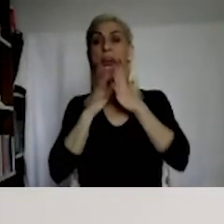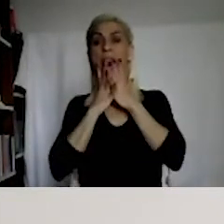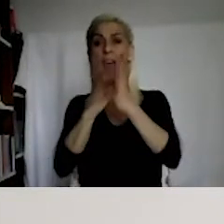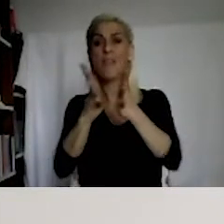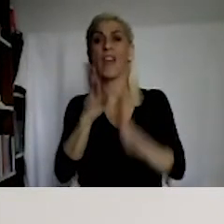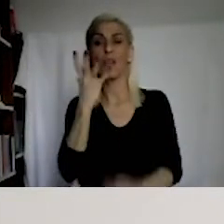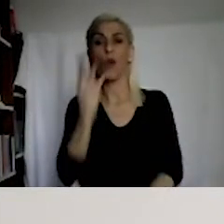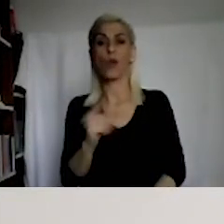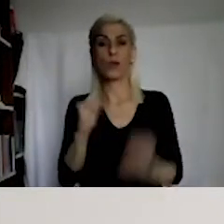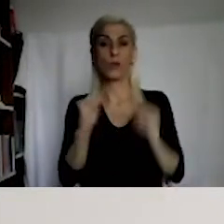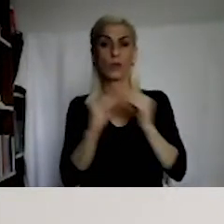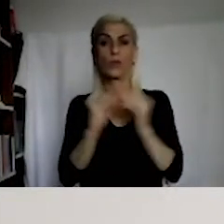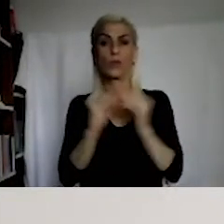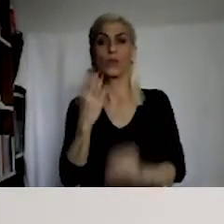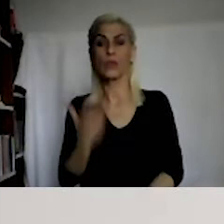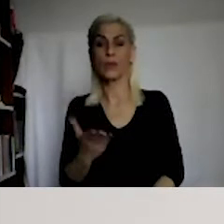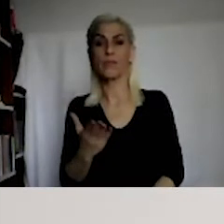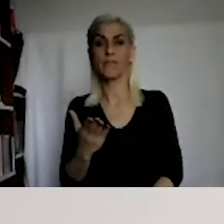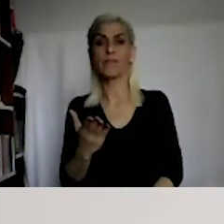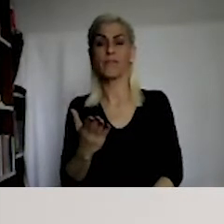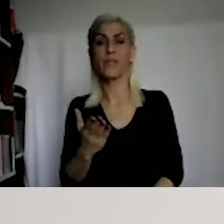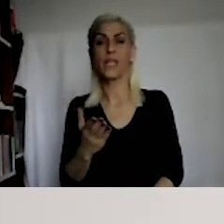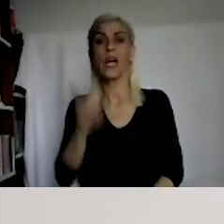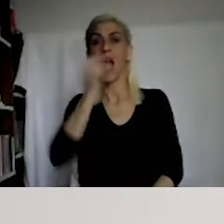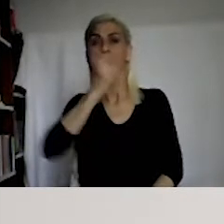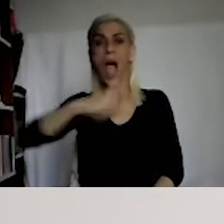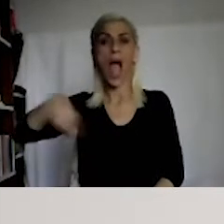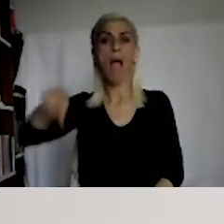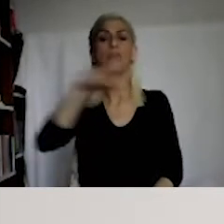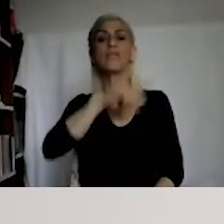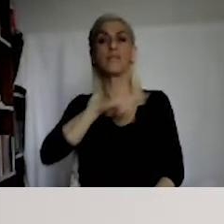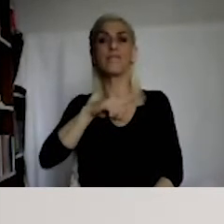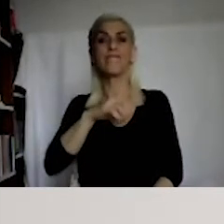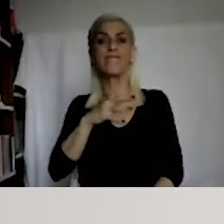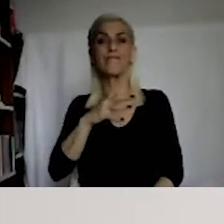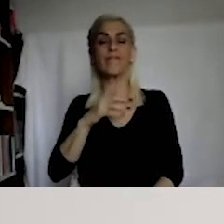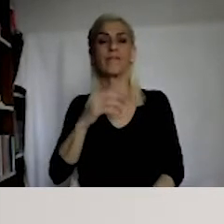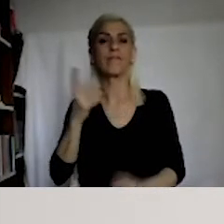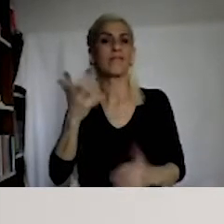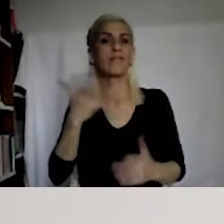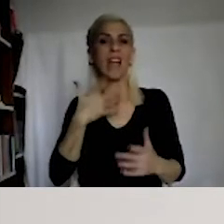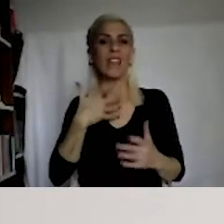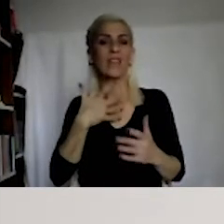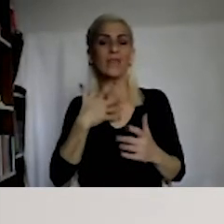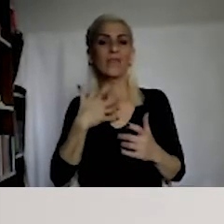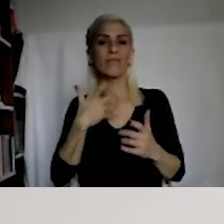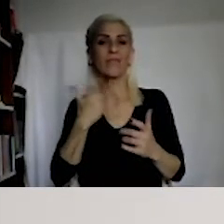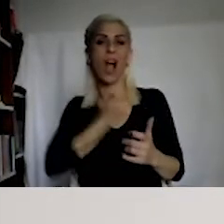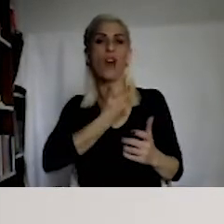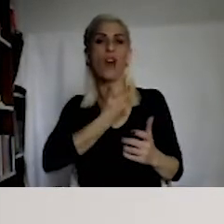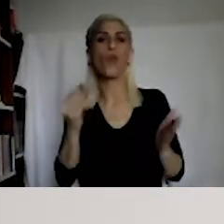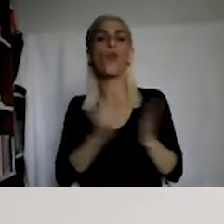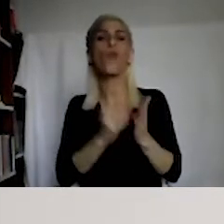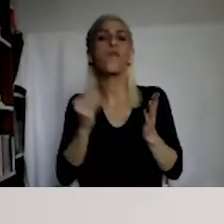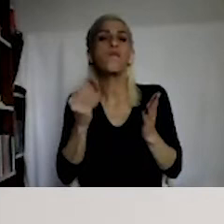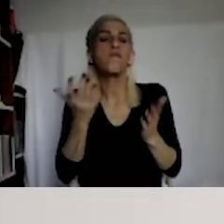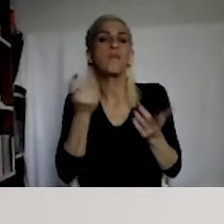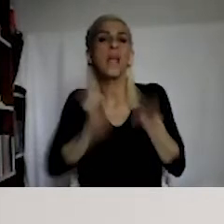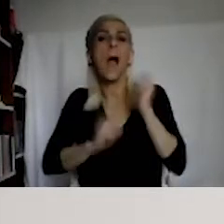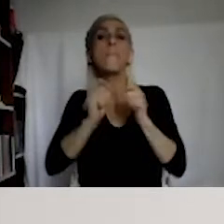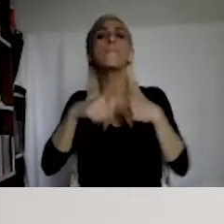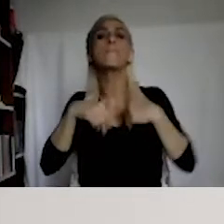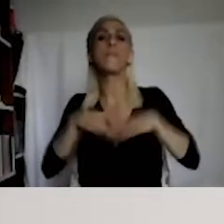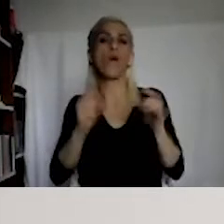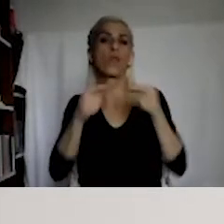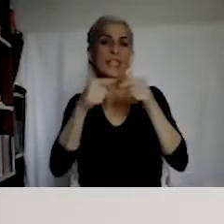-based crimes, hate, speech-based crimes, as it is. We